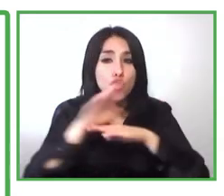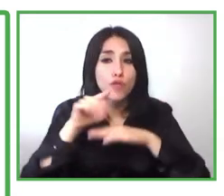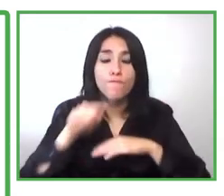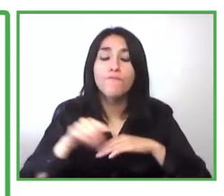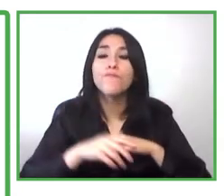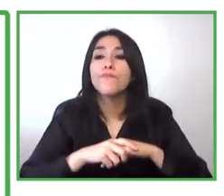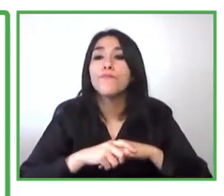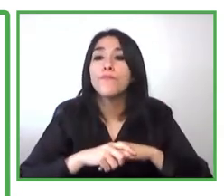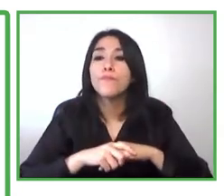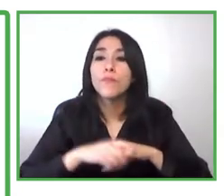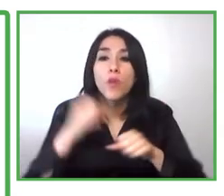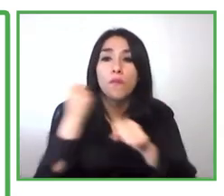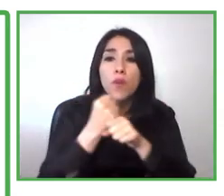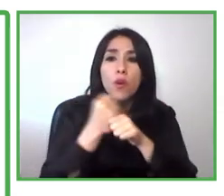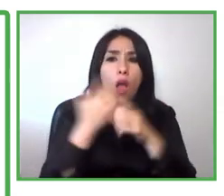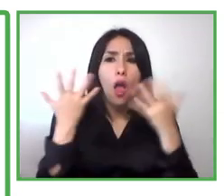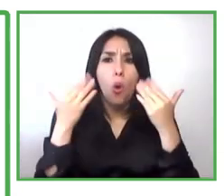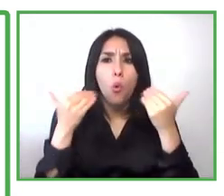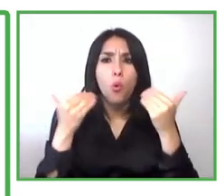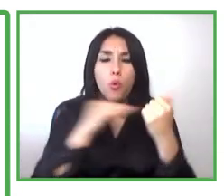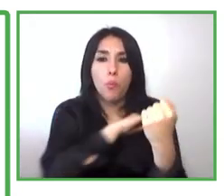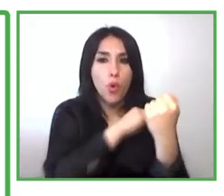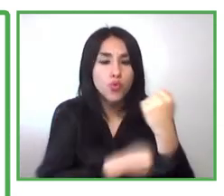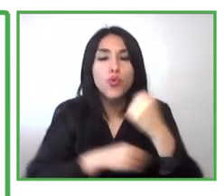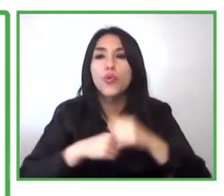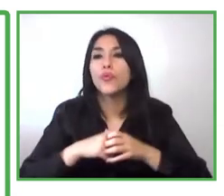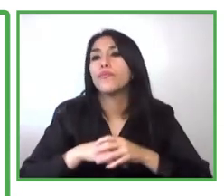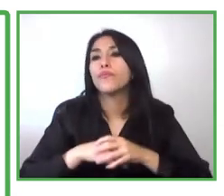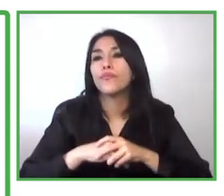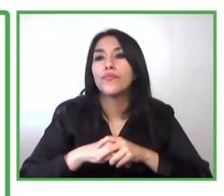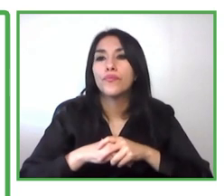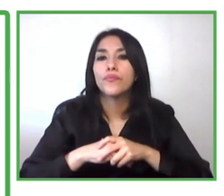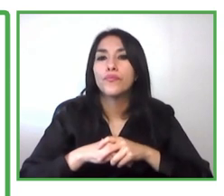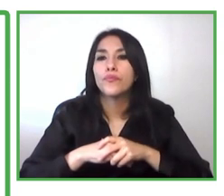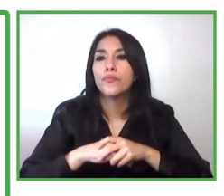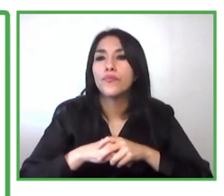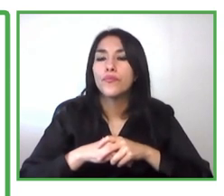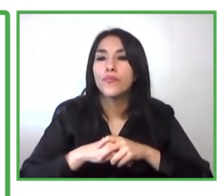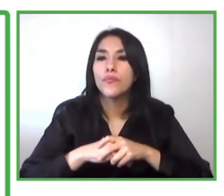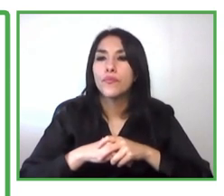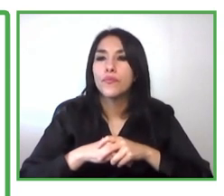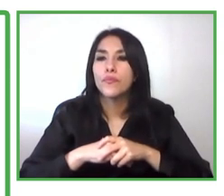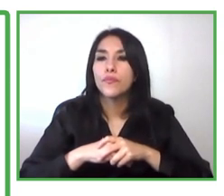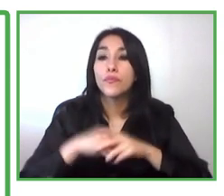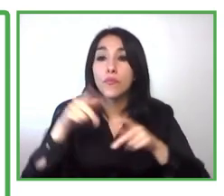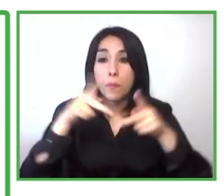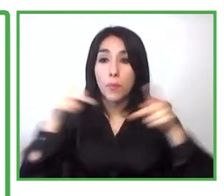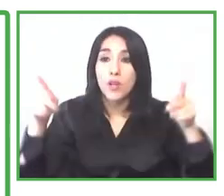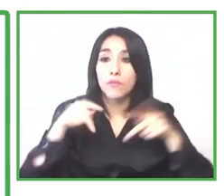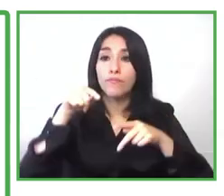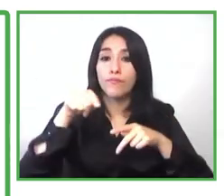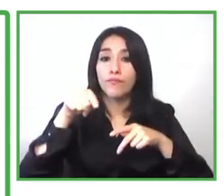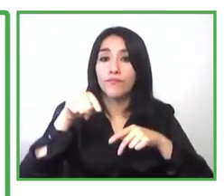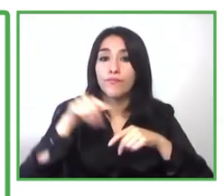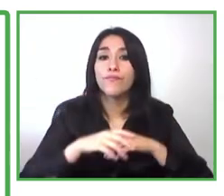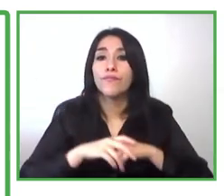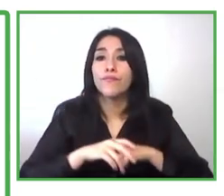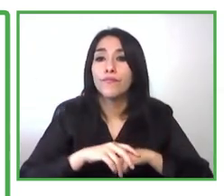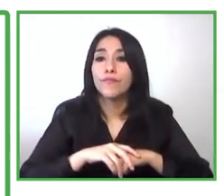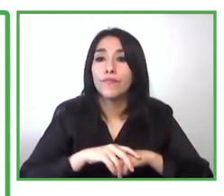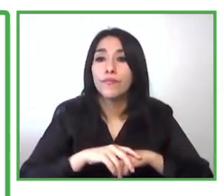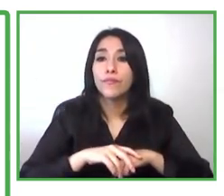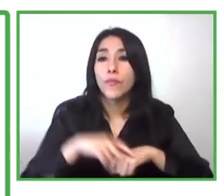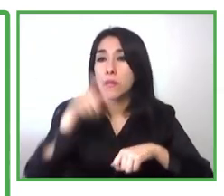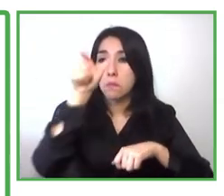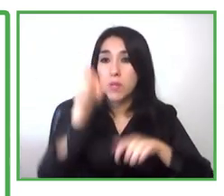companies and how to work and work in labor inclusion and we are looking how we can have